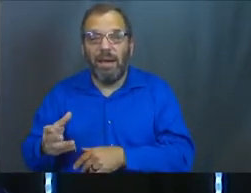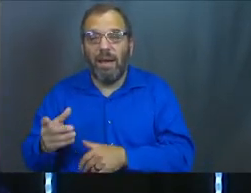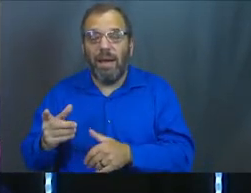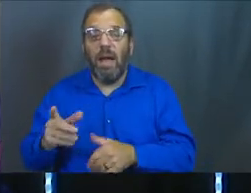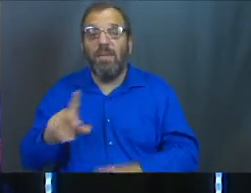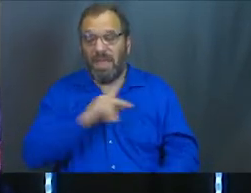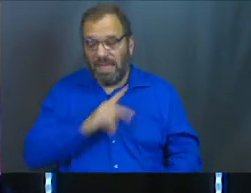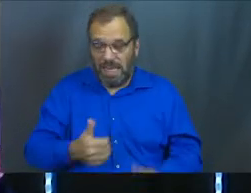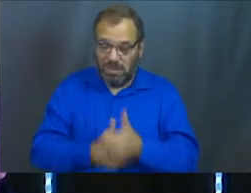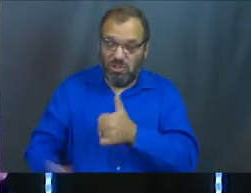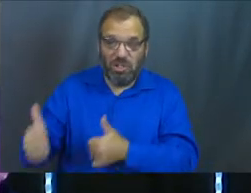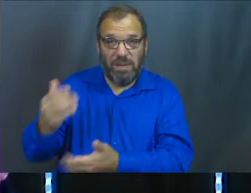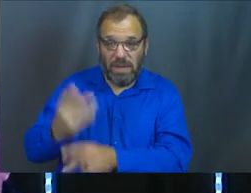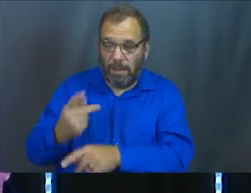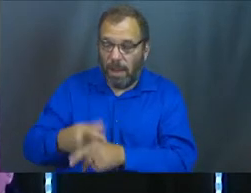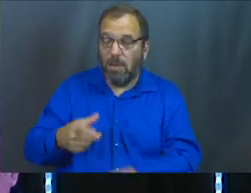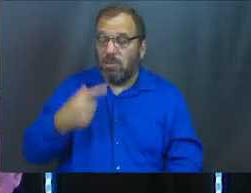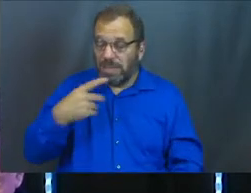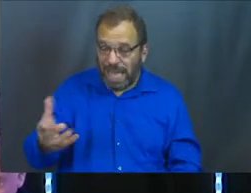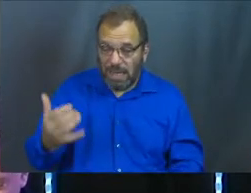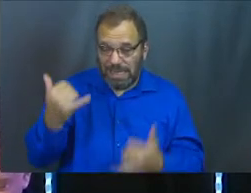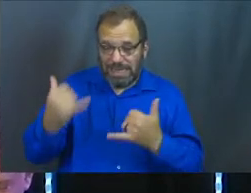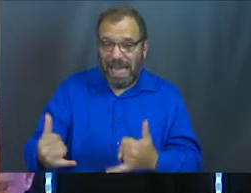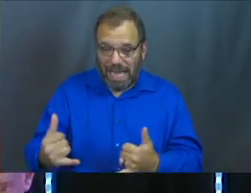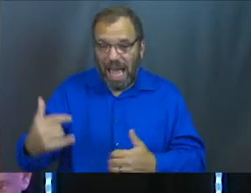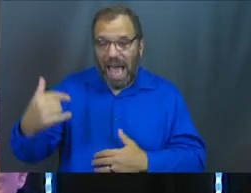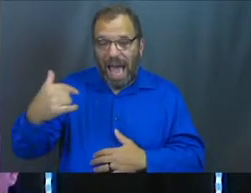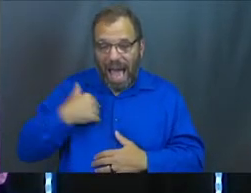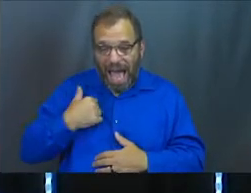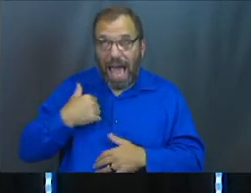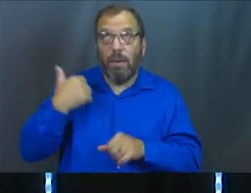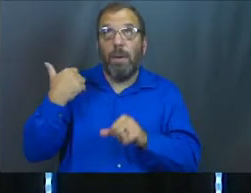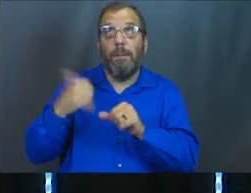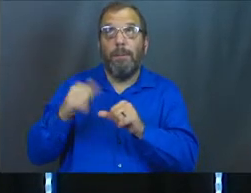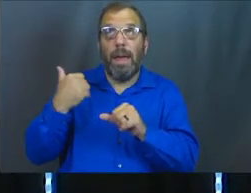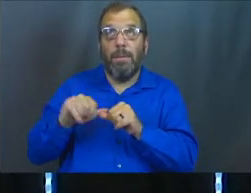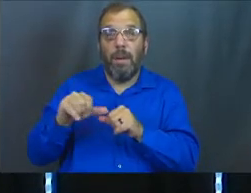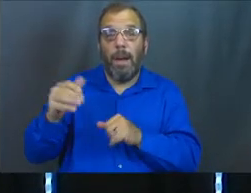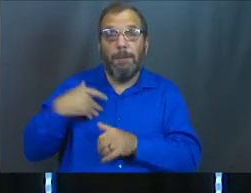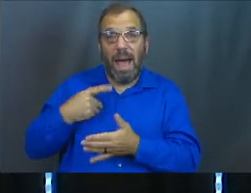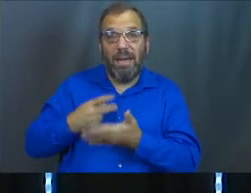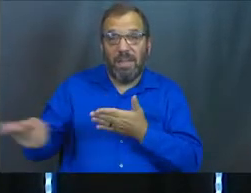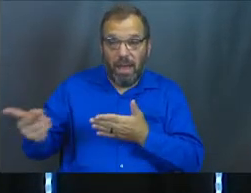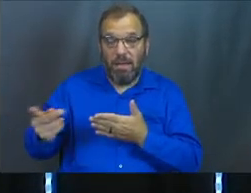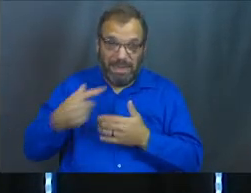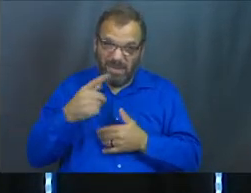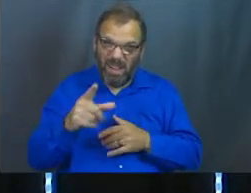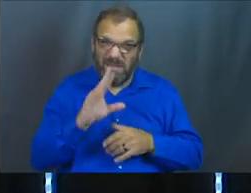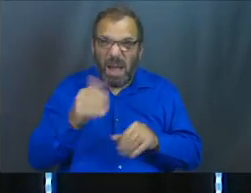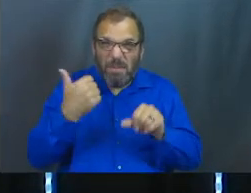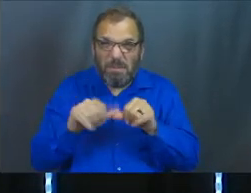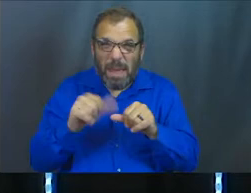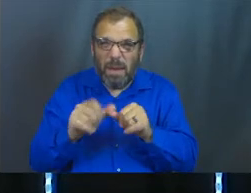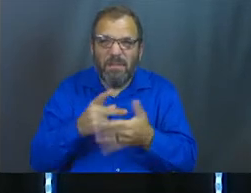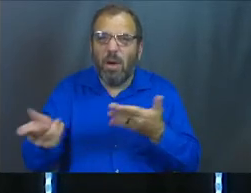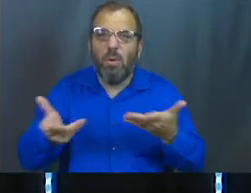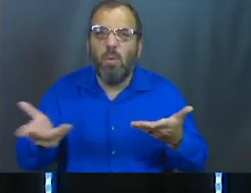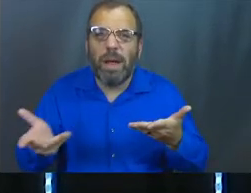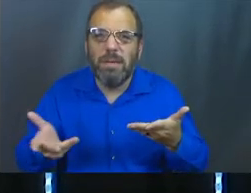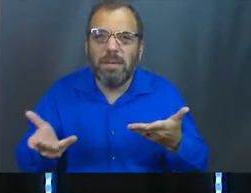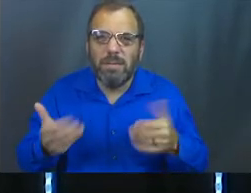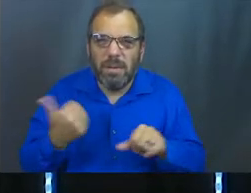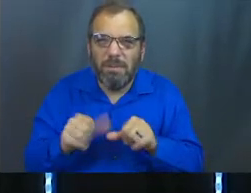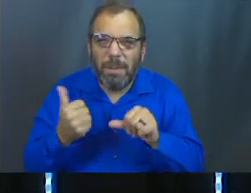finally the king's chief cupbearer spoke up, and today I have been reminded of my failure, he told Pharaoh. Do you remember what his failure was?